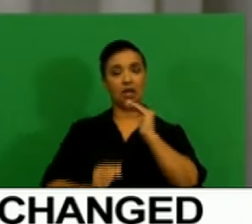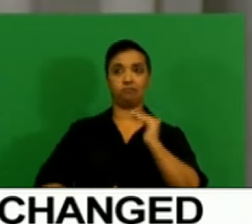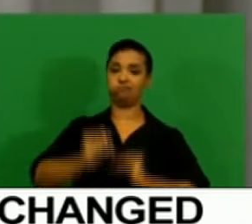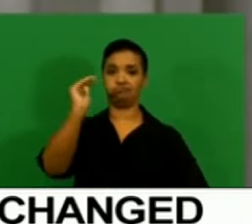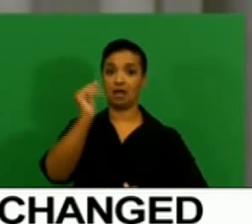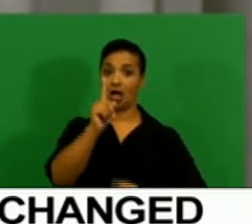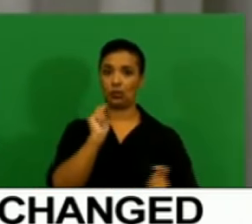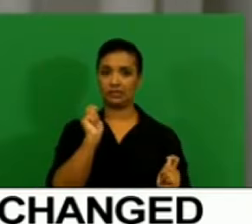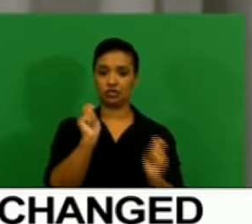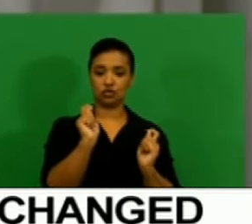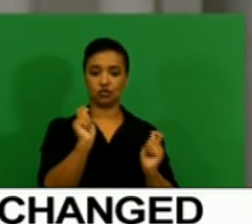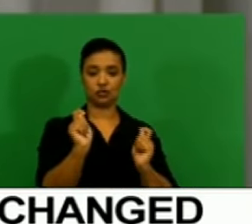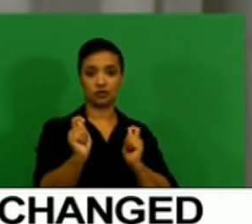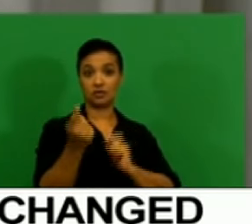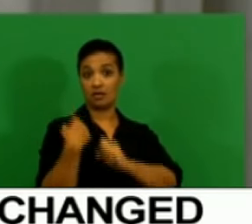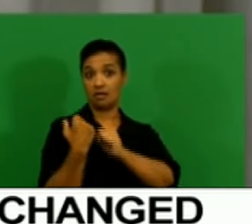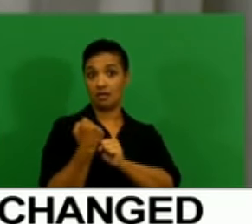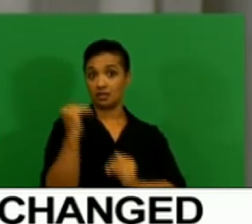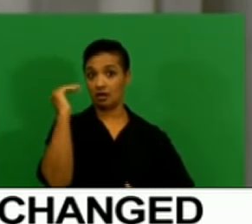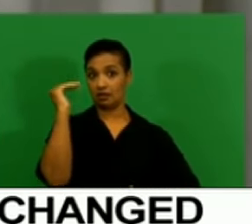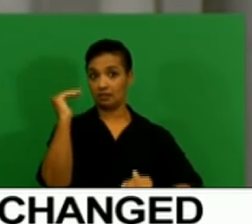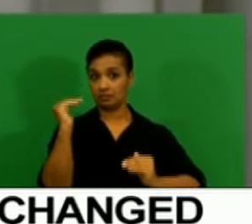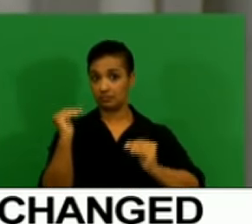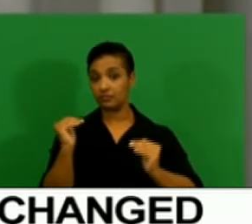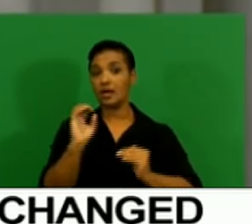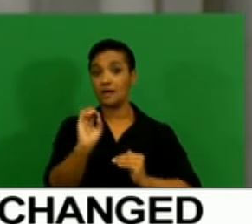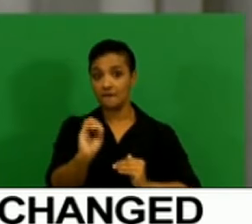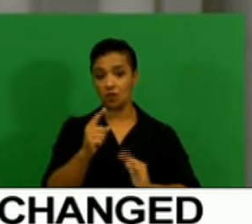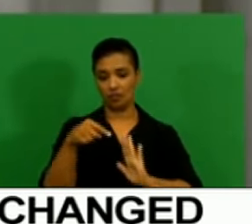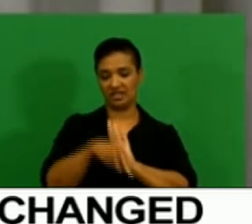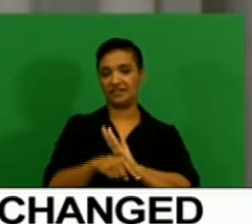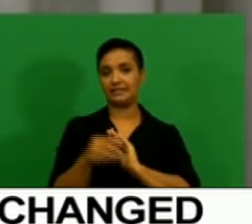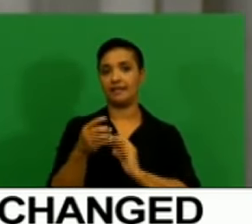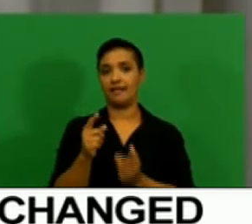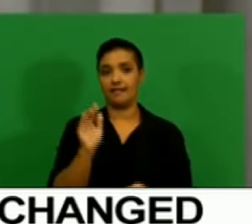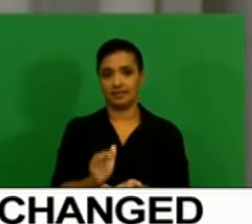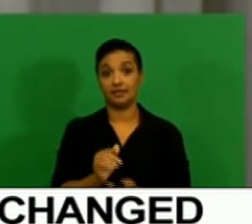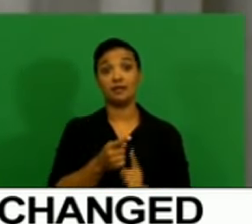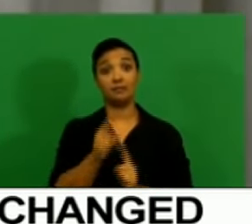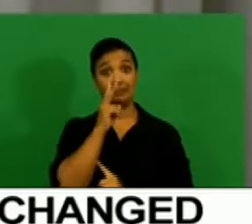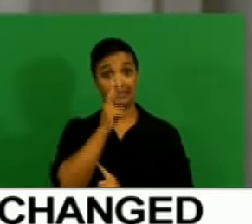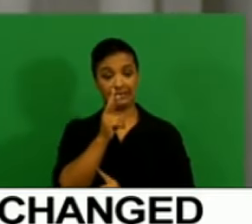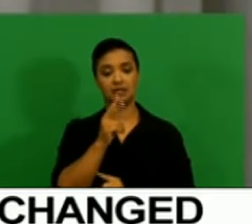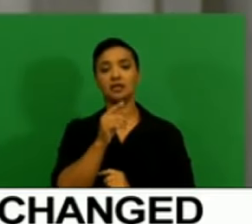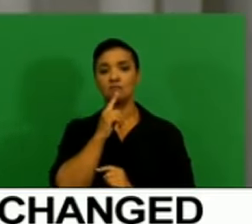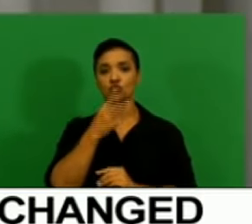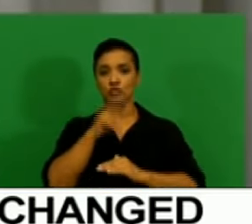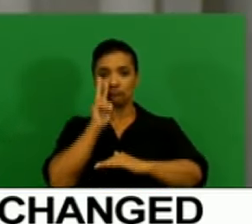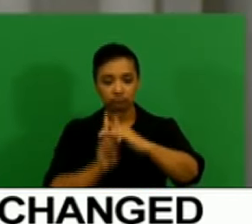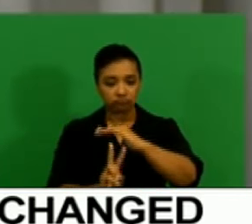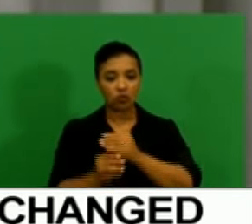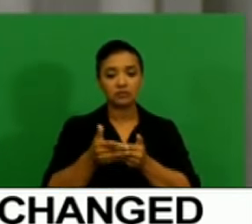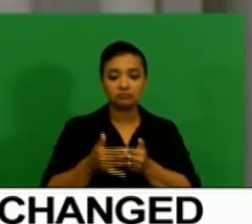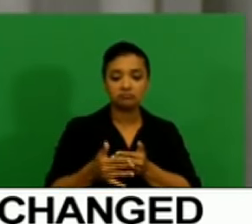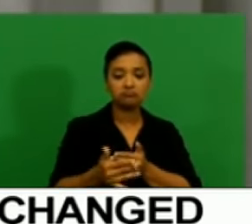saw an adjustment that took place last year in terms of the current account deficit. But as we say, over the forecast horizon, we